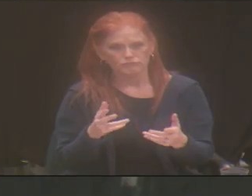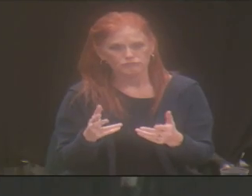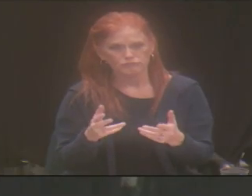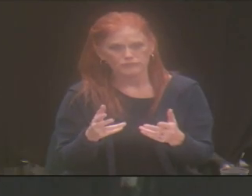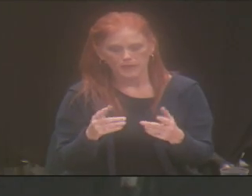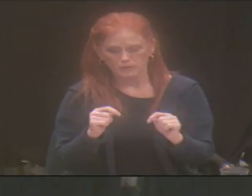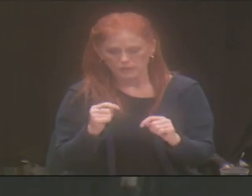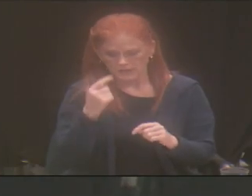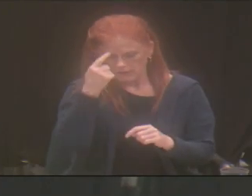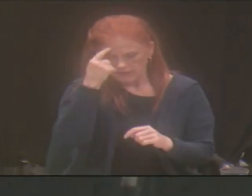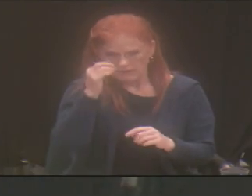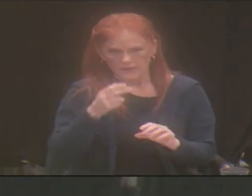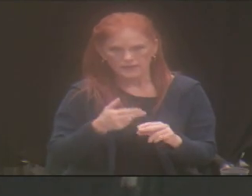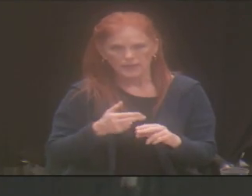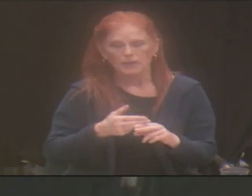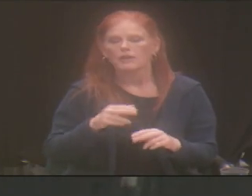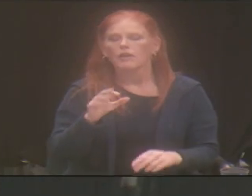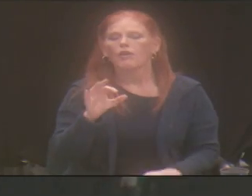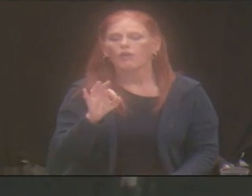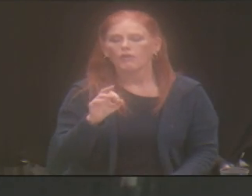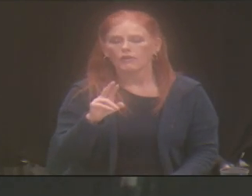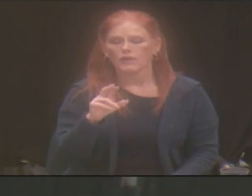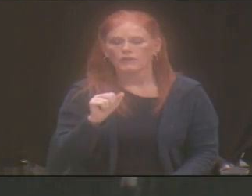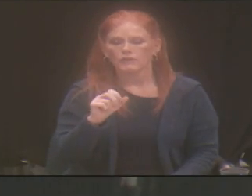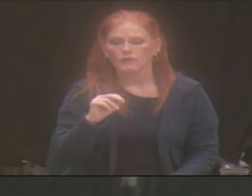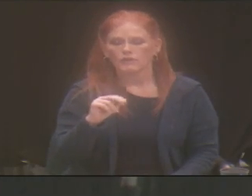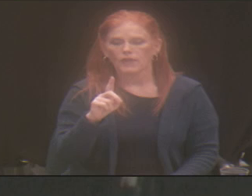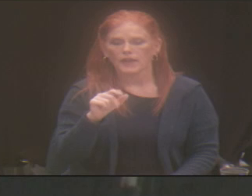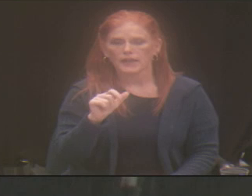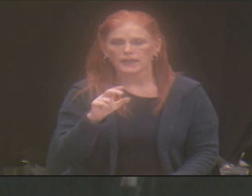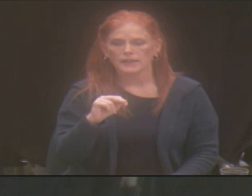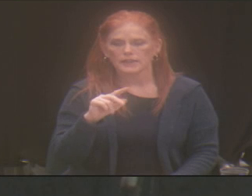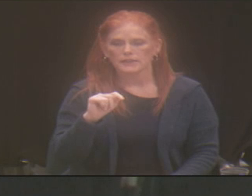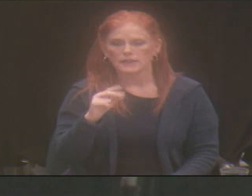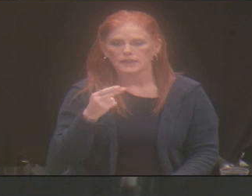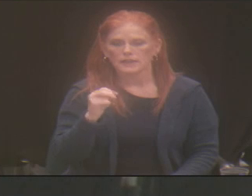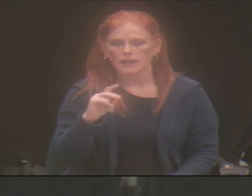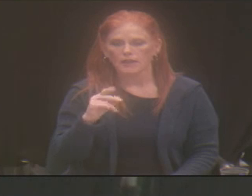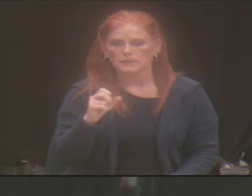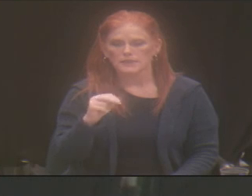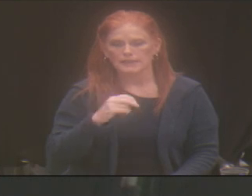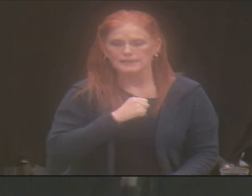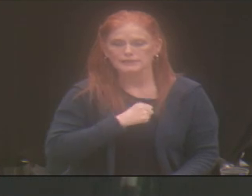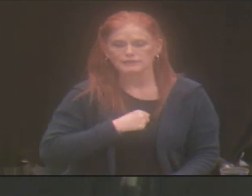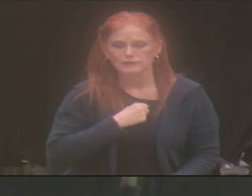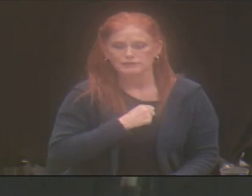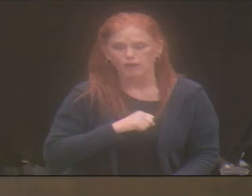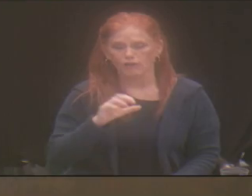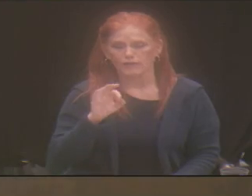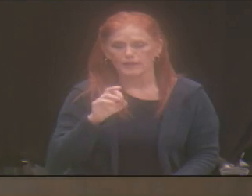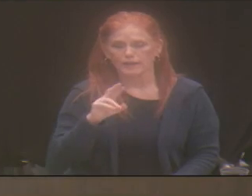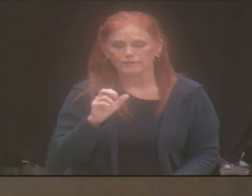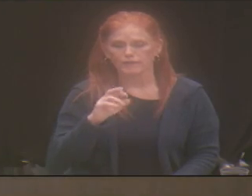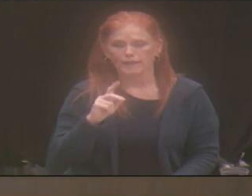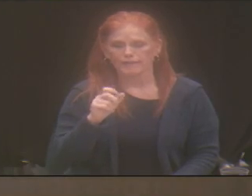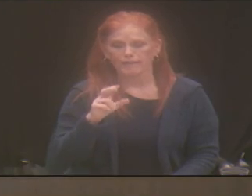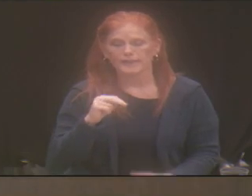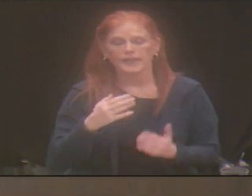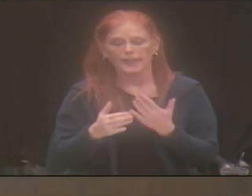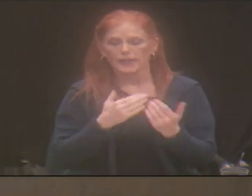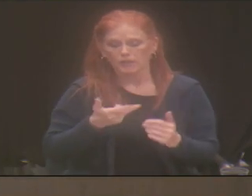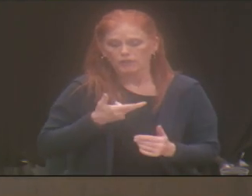I'm trying to think of his name. Franklin Thompson. With Franklin Thompson. Apologies, Franklin. Franklin. Where we discussed the